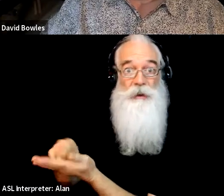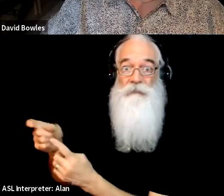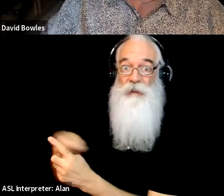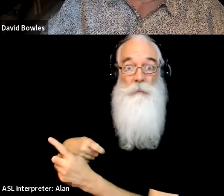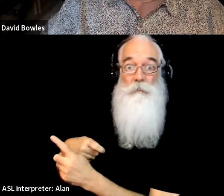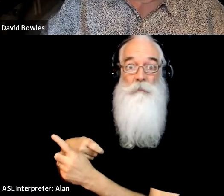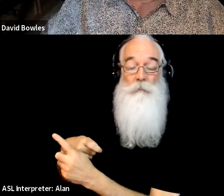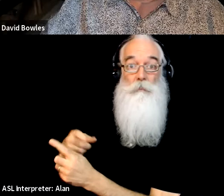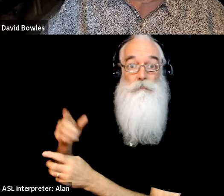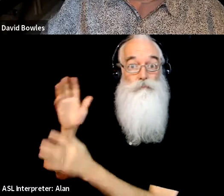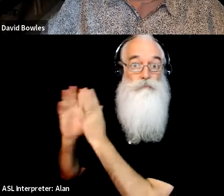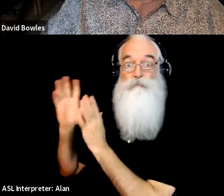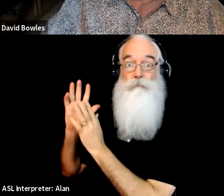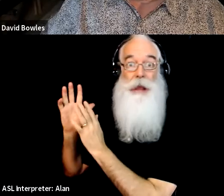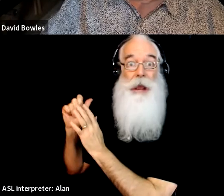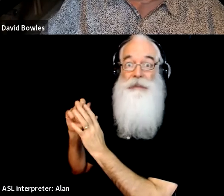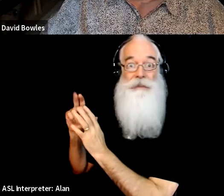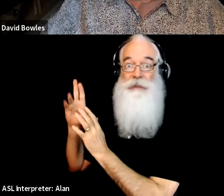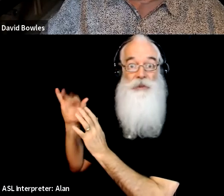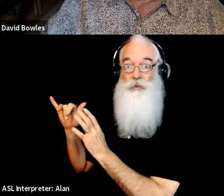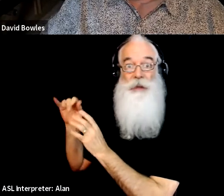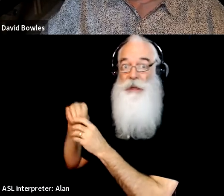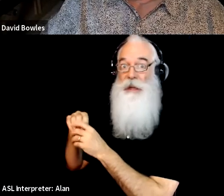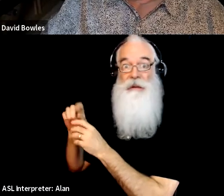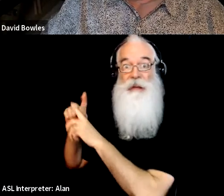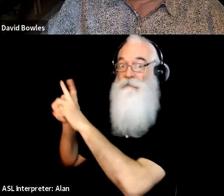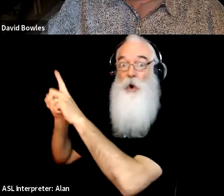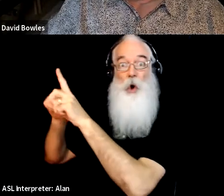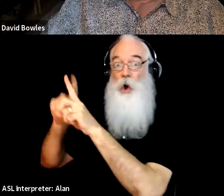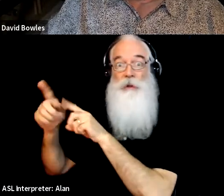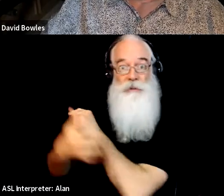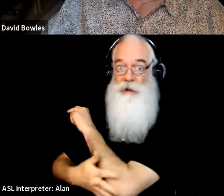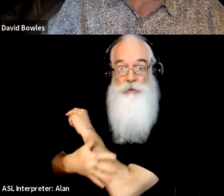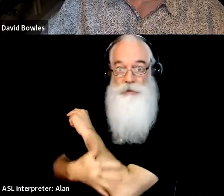uh, country in Latin America, and that just wasn't happening 10 years ago.